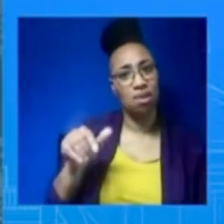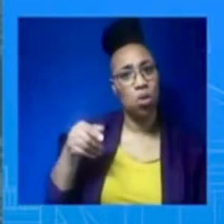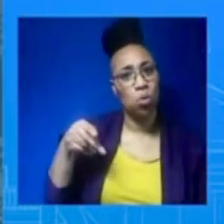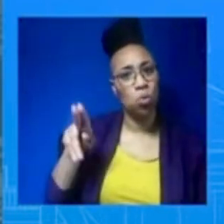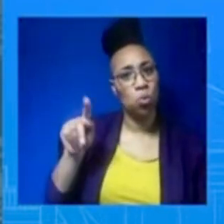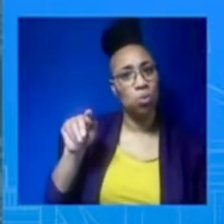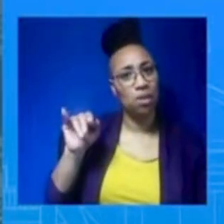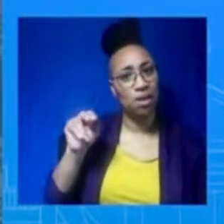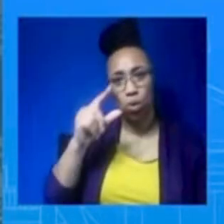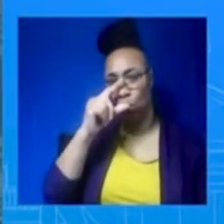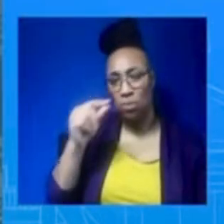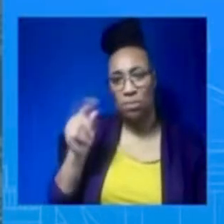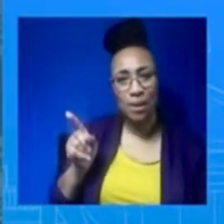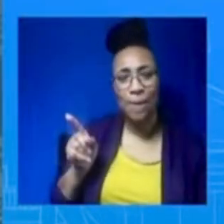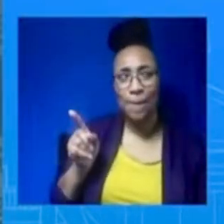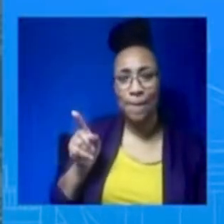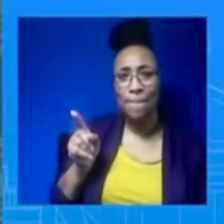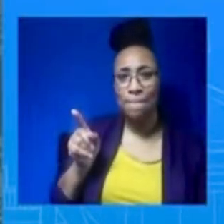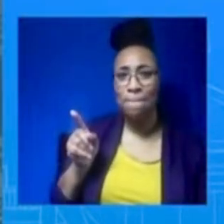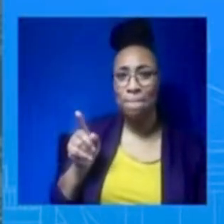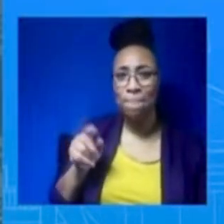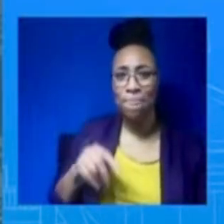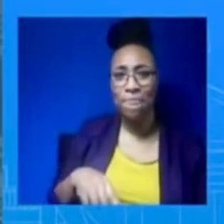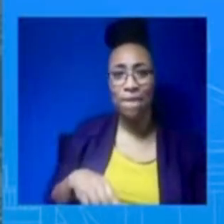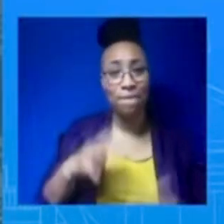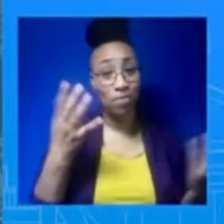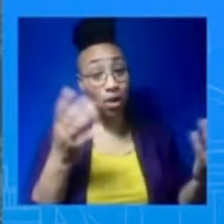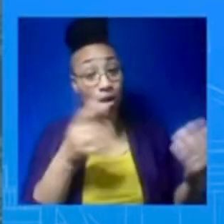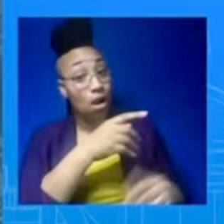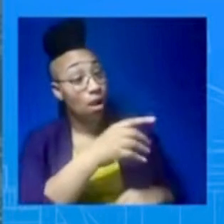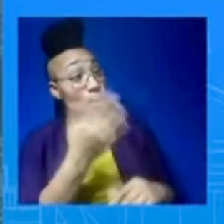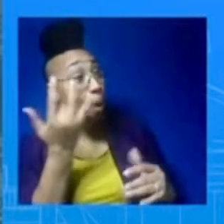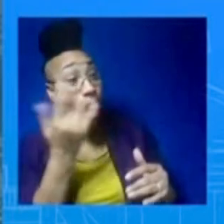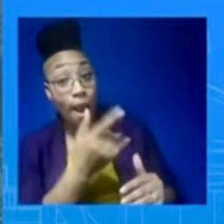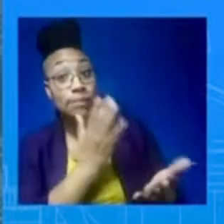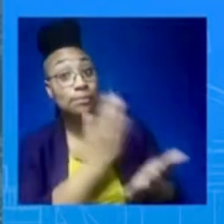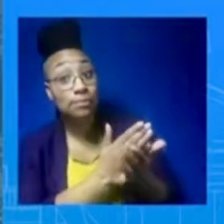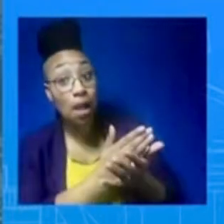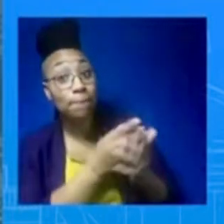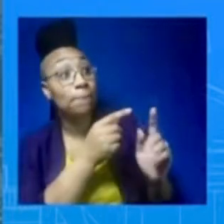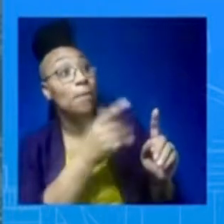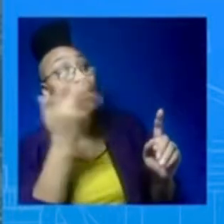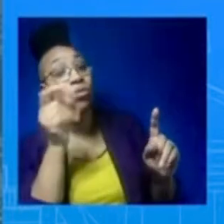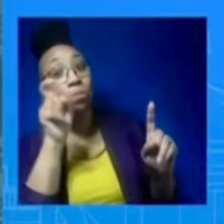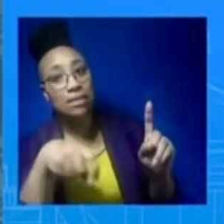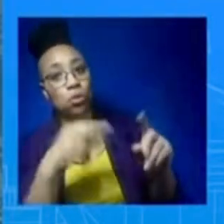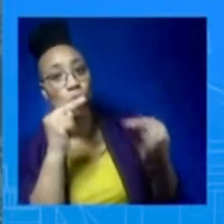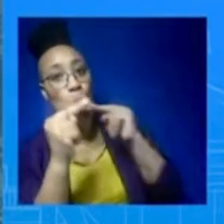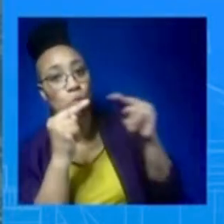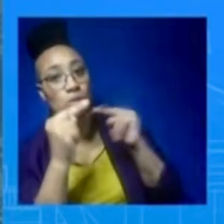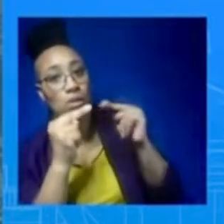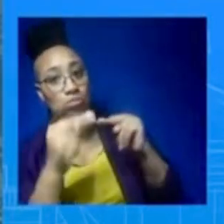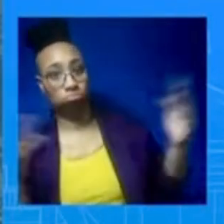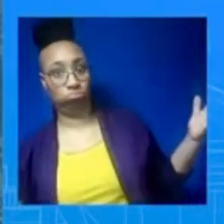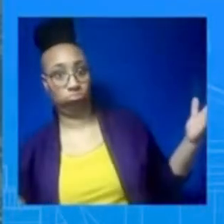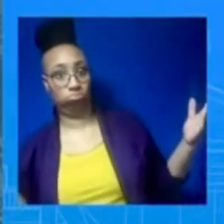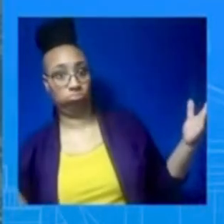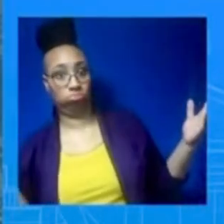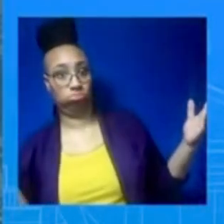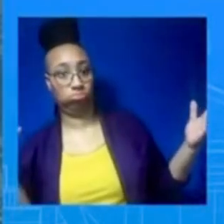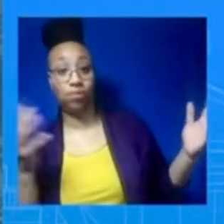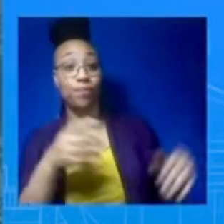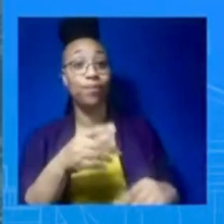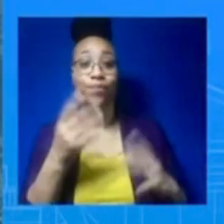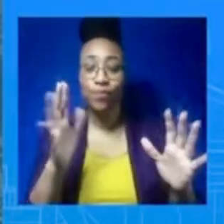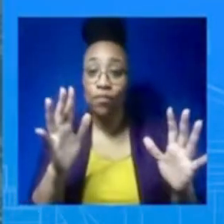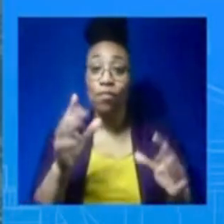when President Zelensky is ready for it. But he could end it now. Just by pulling his troops out. has shown no indication of being willing to do that. And